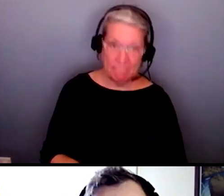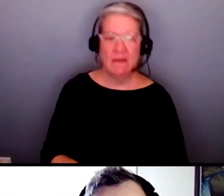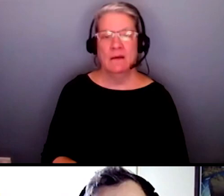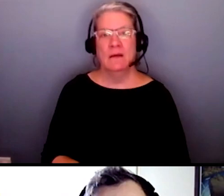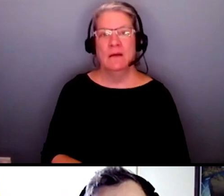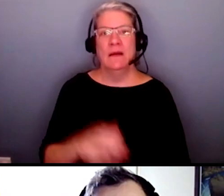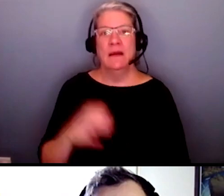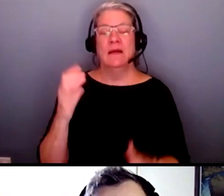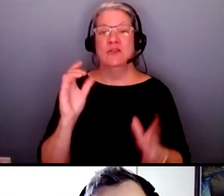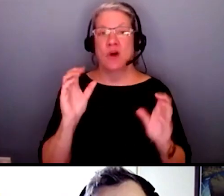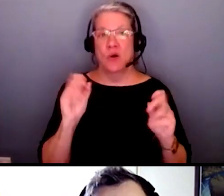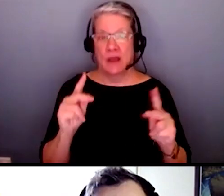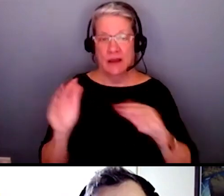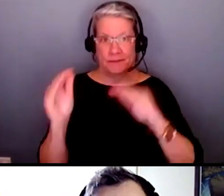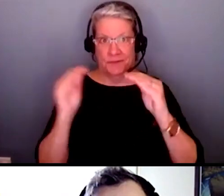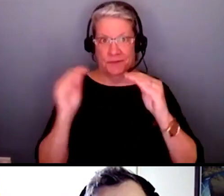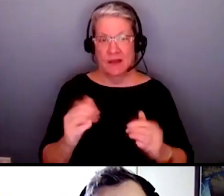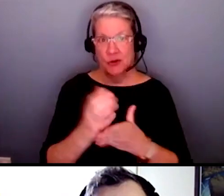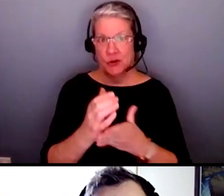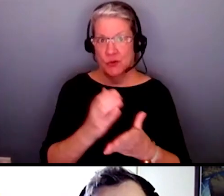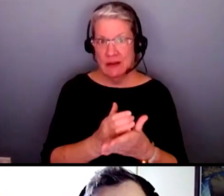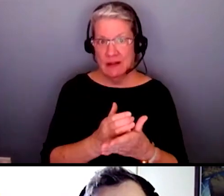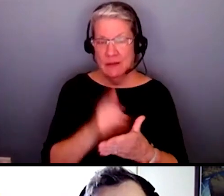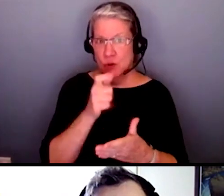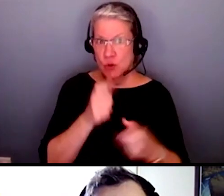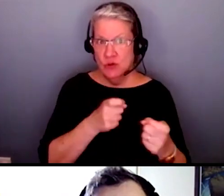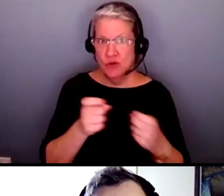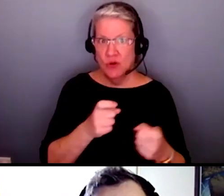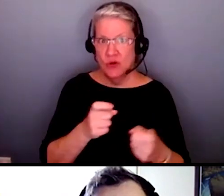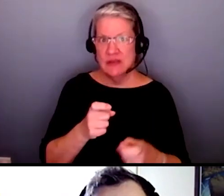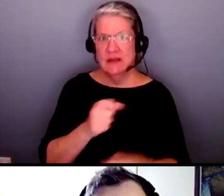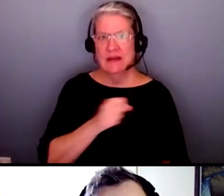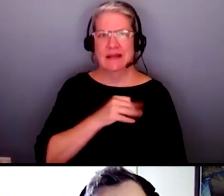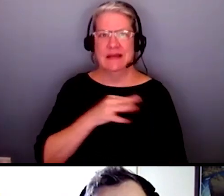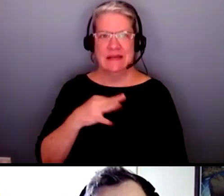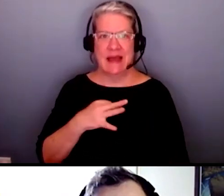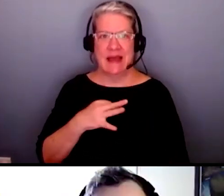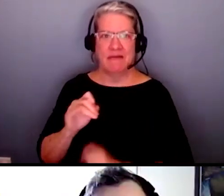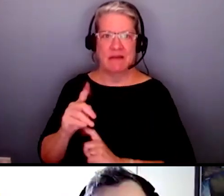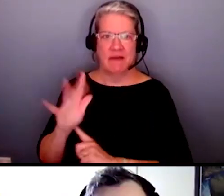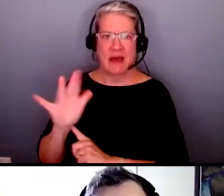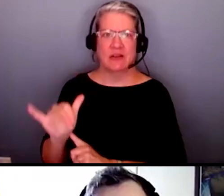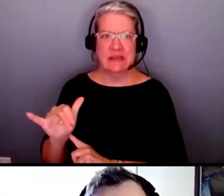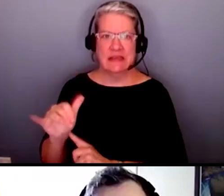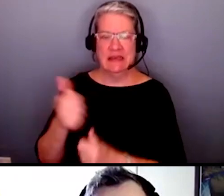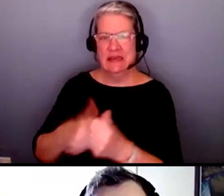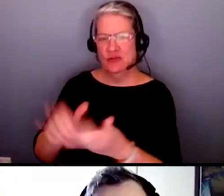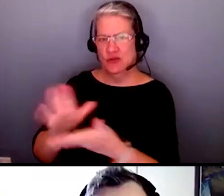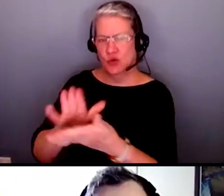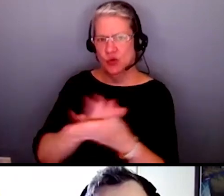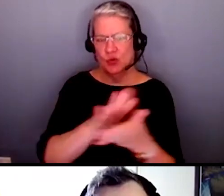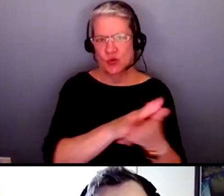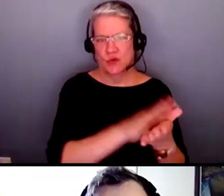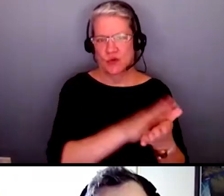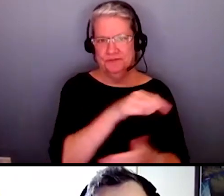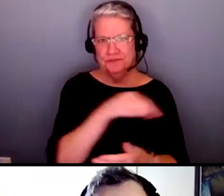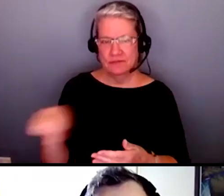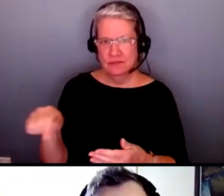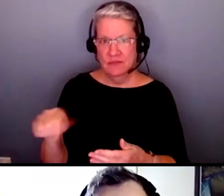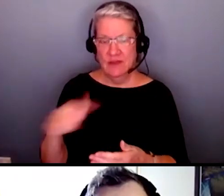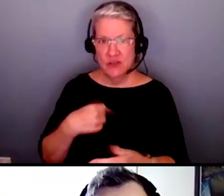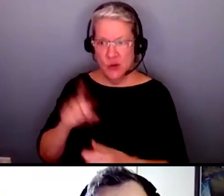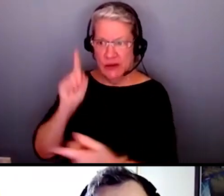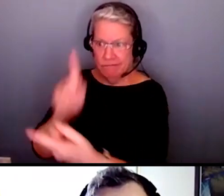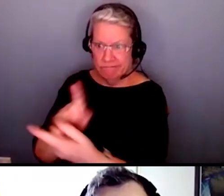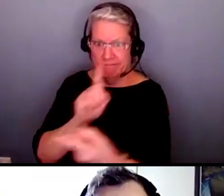the curriculum is controlled by the faculty at each medical school so getting to each medical school and saying this is something that's important